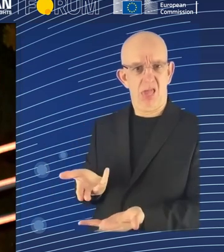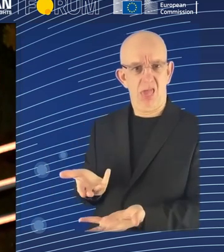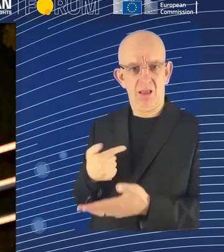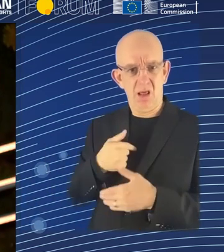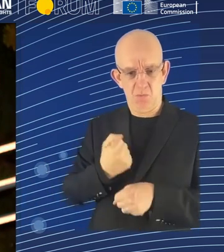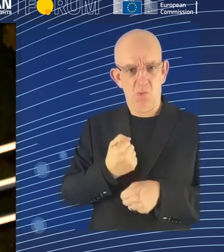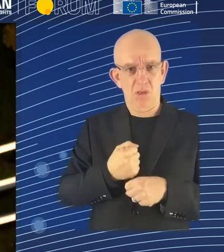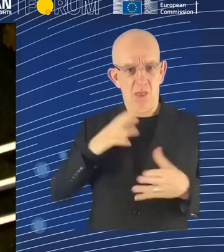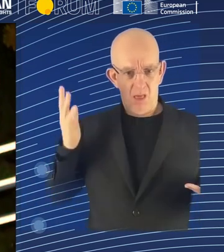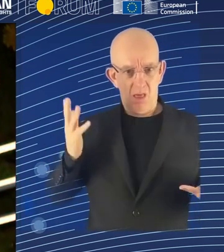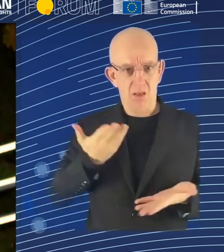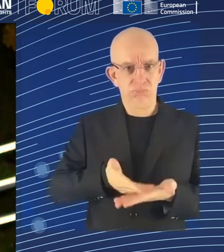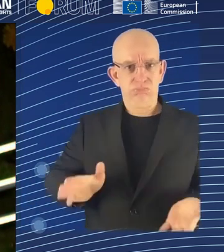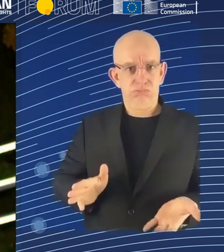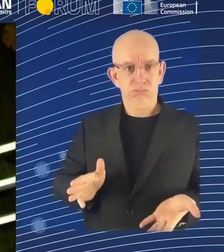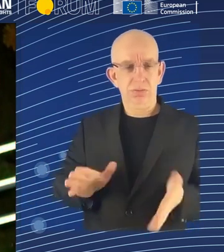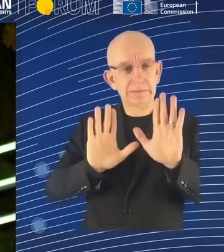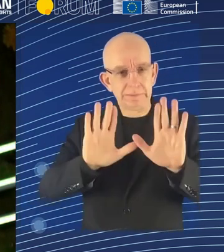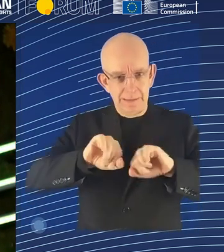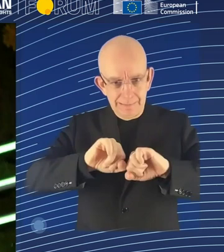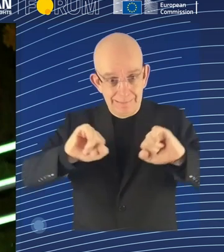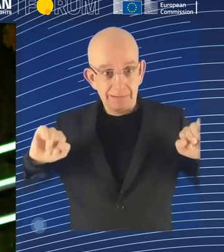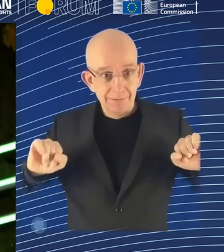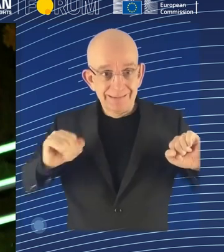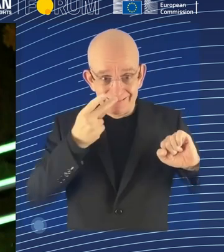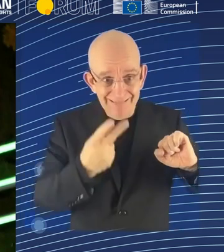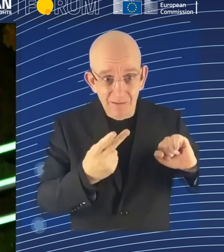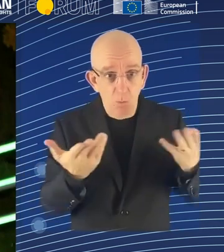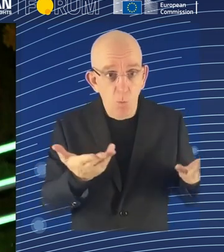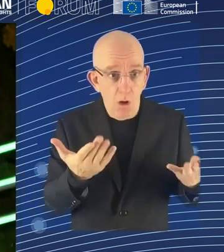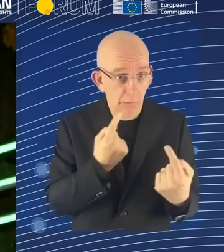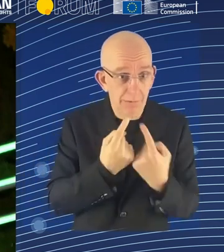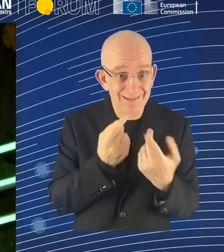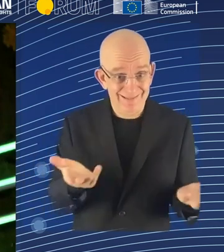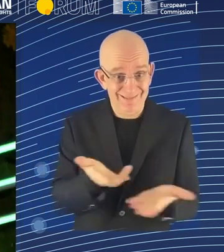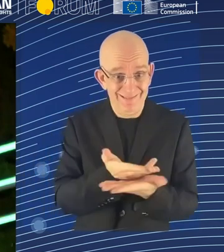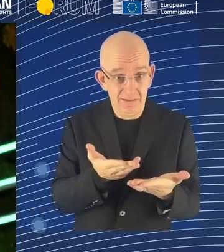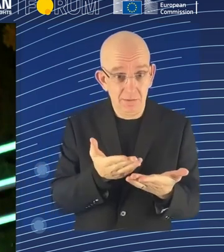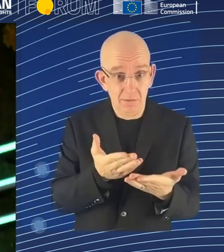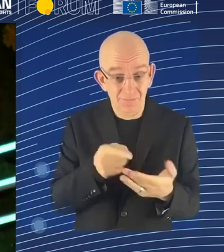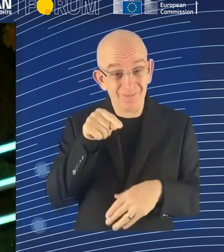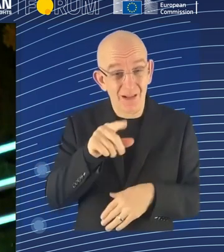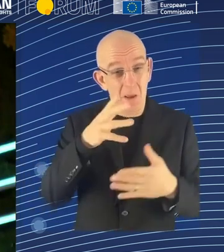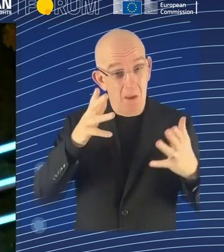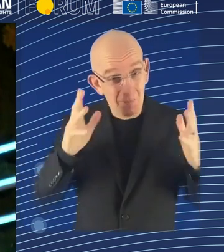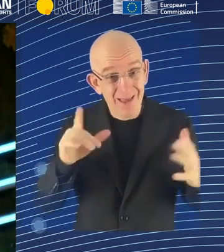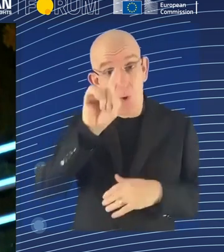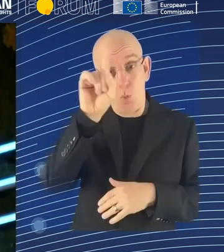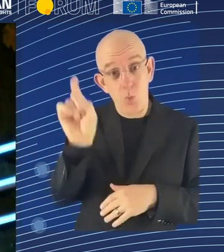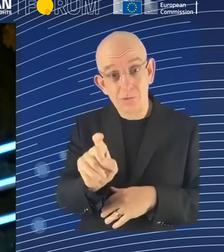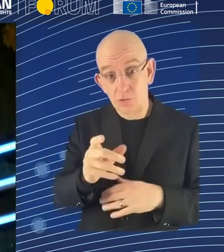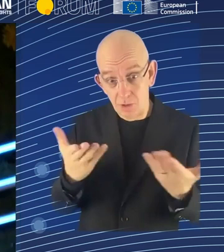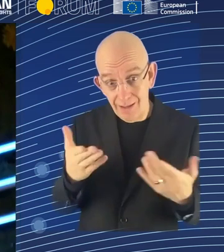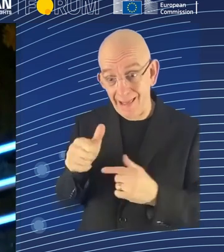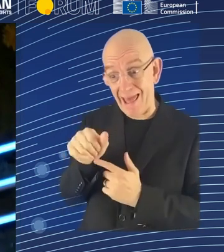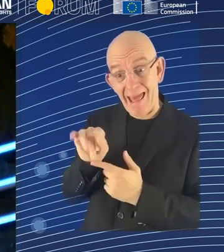can AI write scripts that are as good as the writers can write scripts? And then, you know, the writers